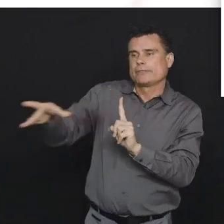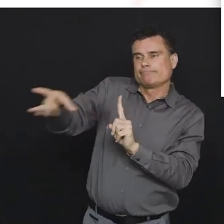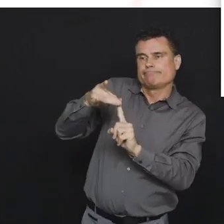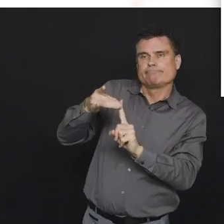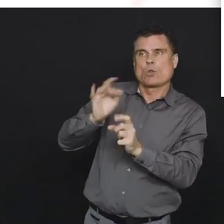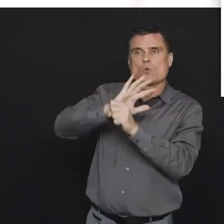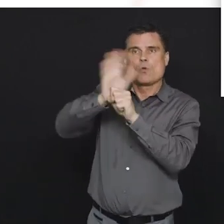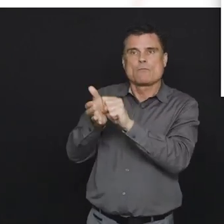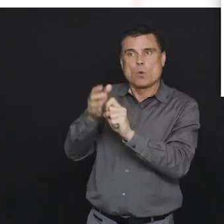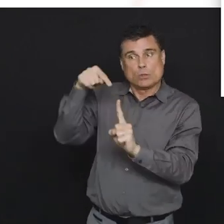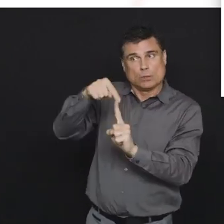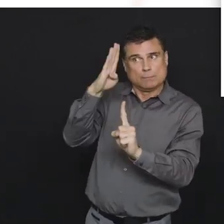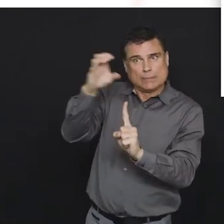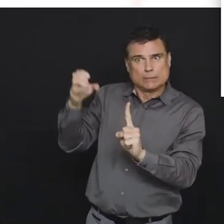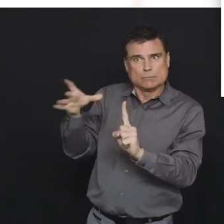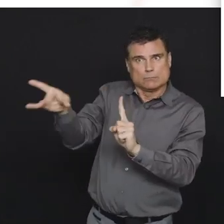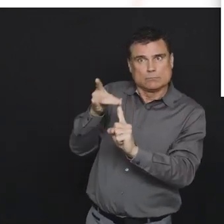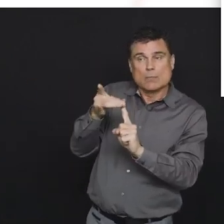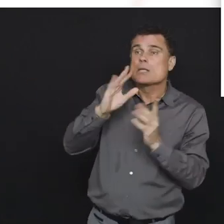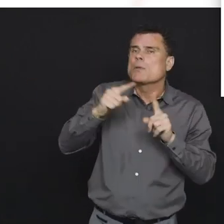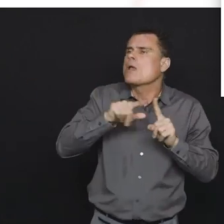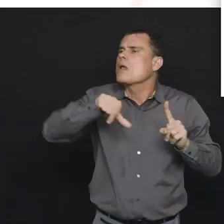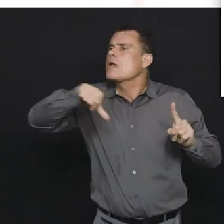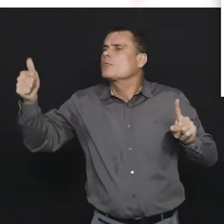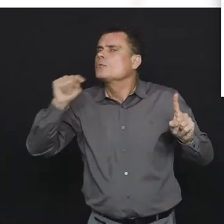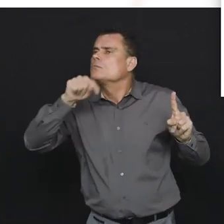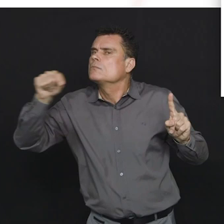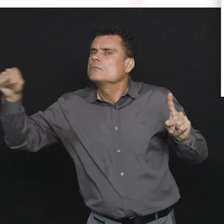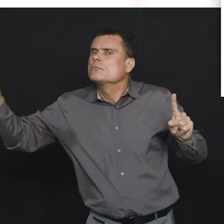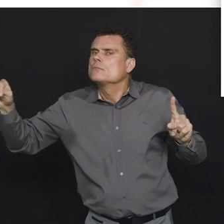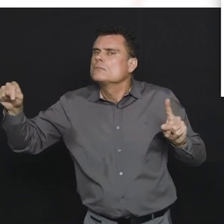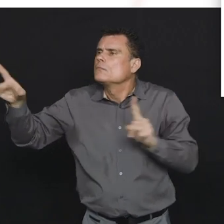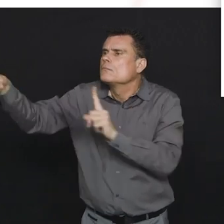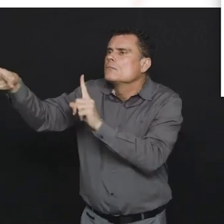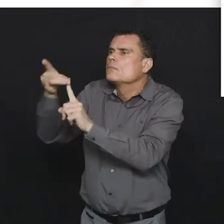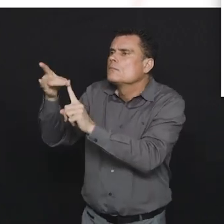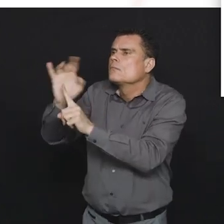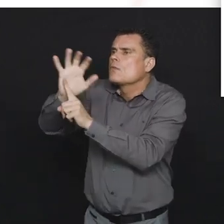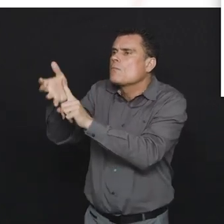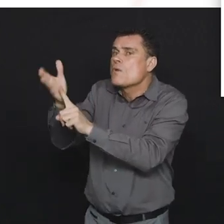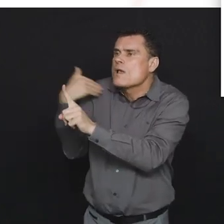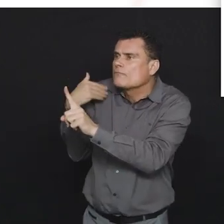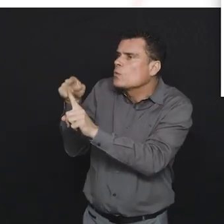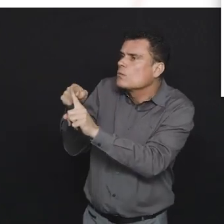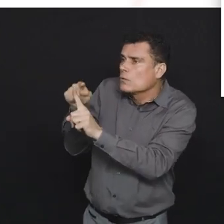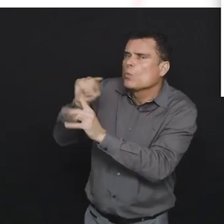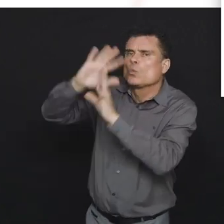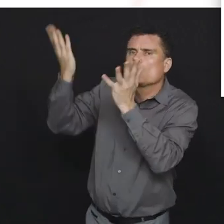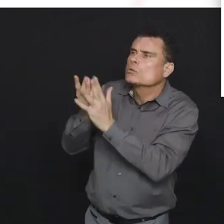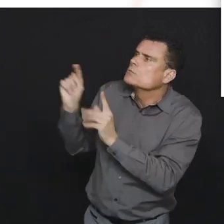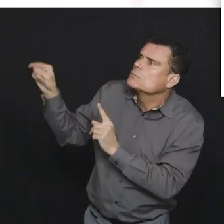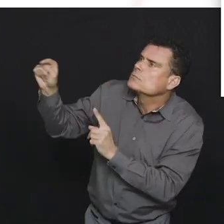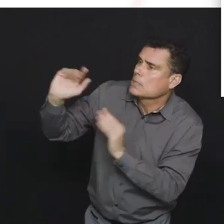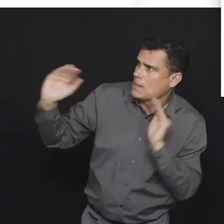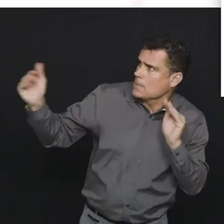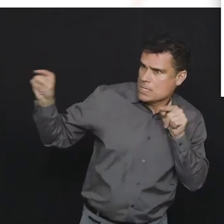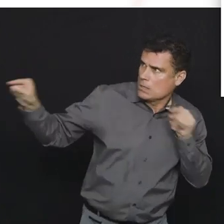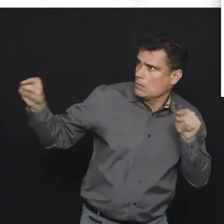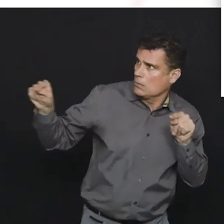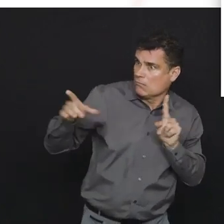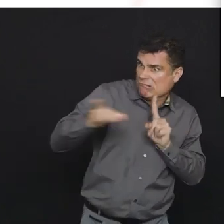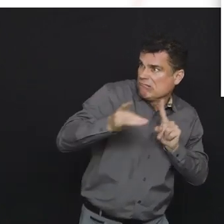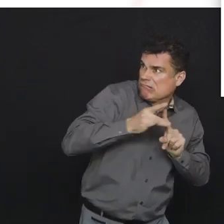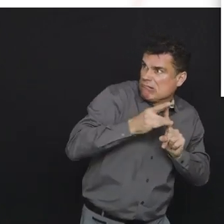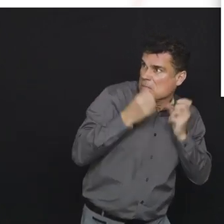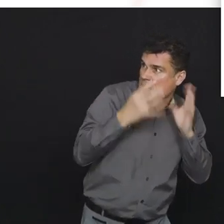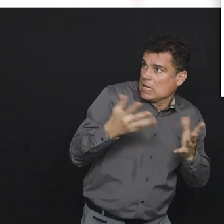BC who test positive for COVID-19 and it compares that to the number of cases that test positive in other parts of the